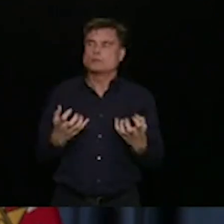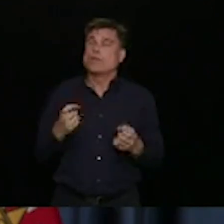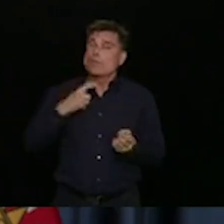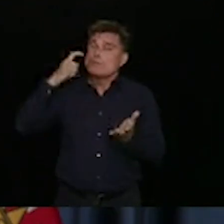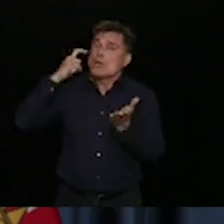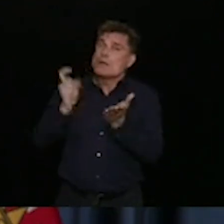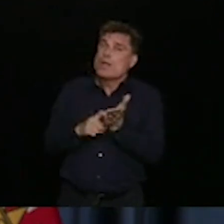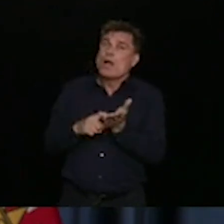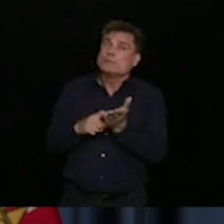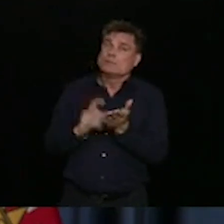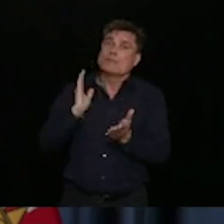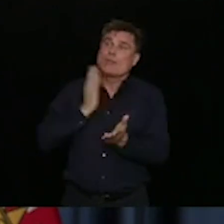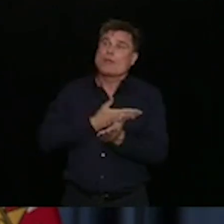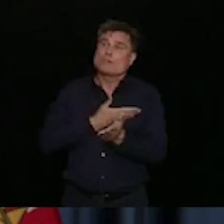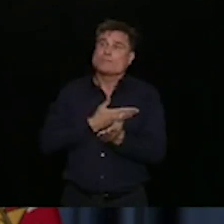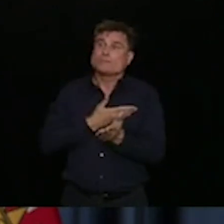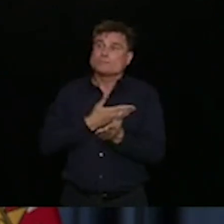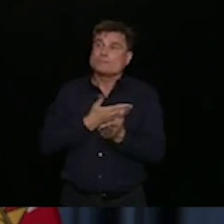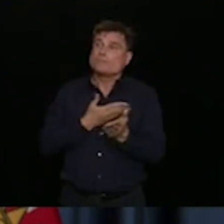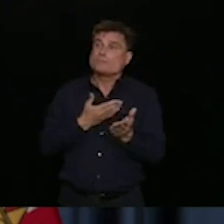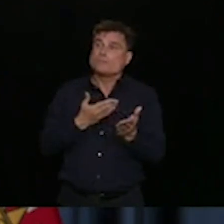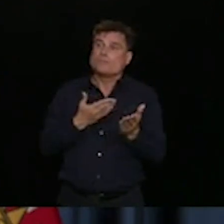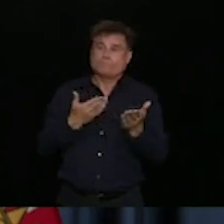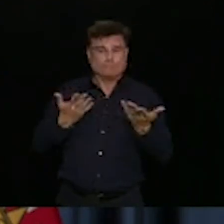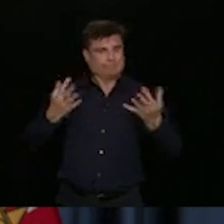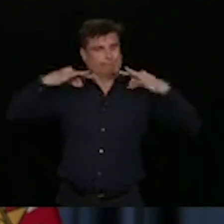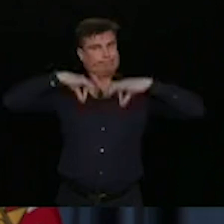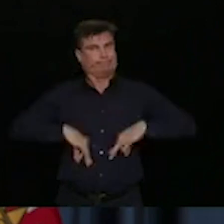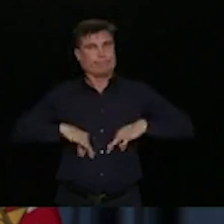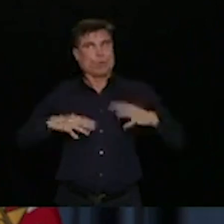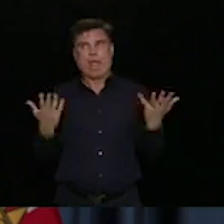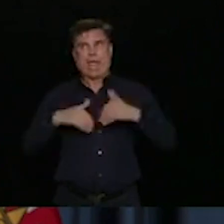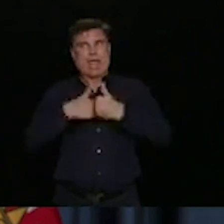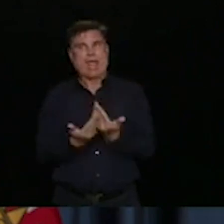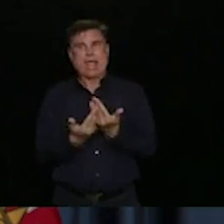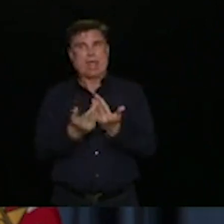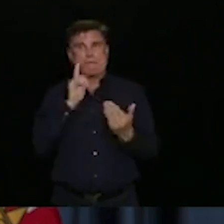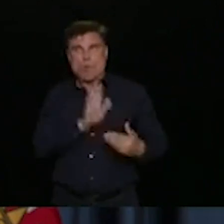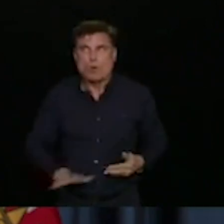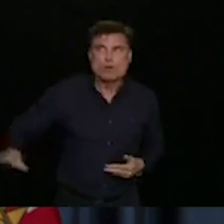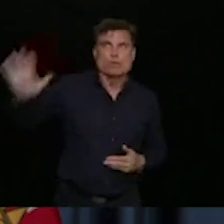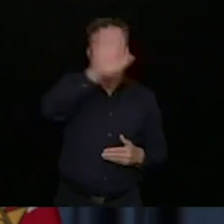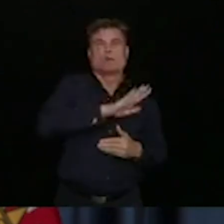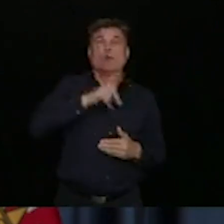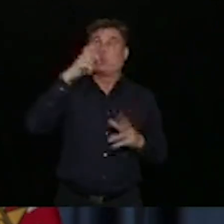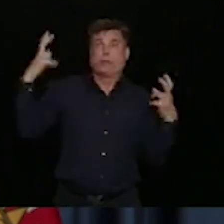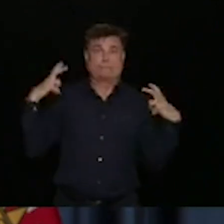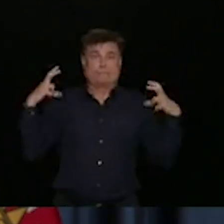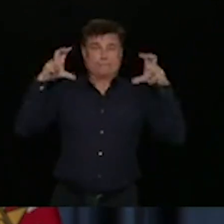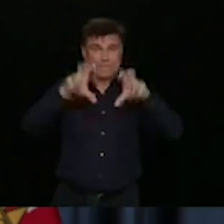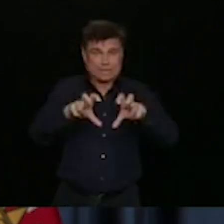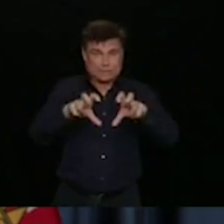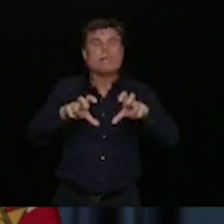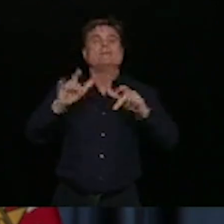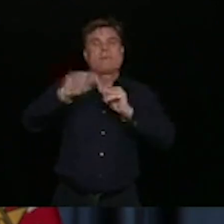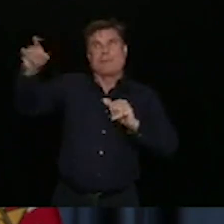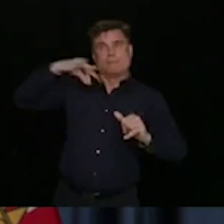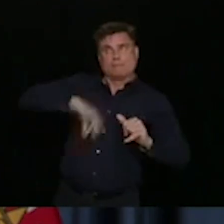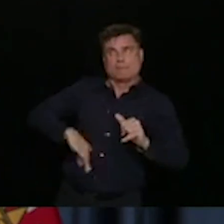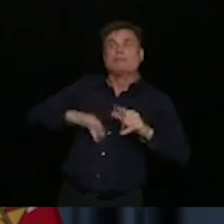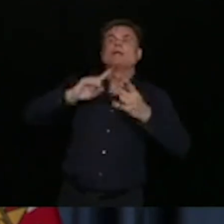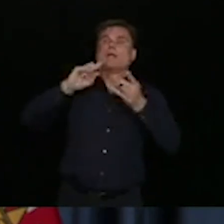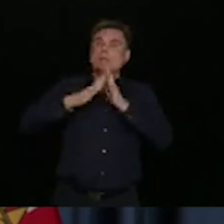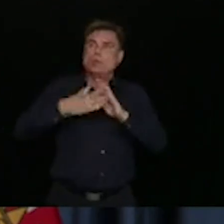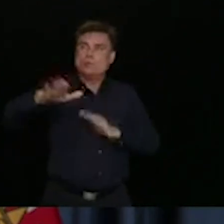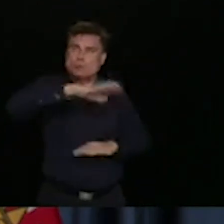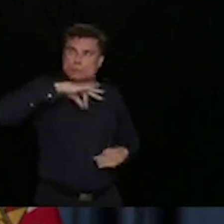way that we can benefit from the bounty in British Columbia is if we have investment. The only way investment will happen is if we have a skilled workforce. And the only